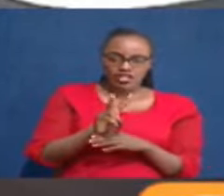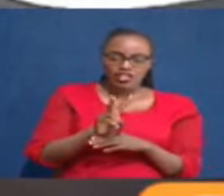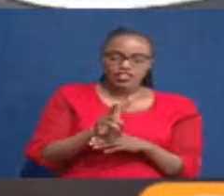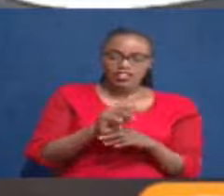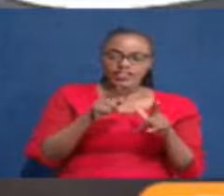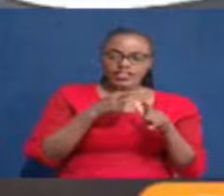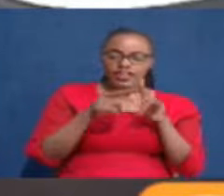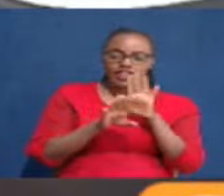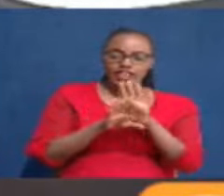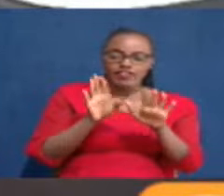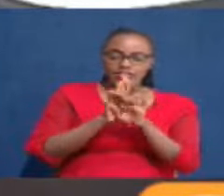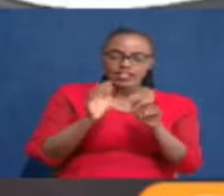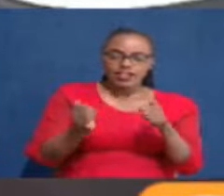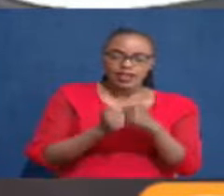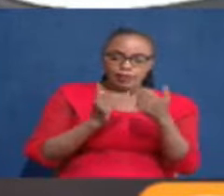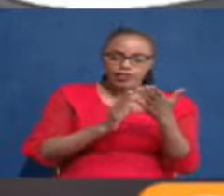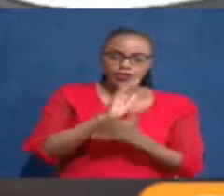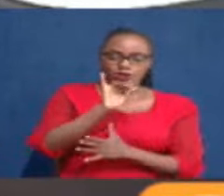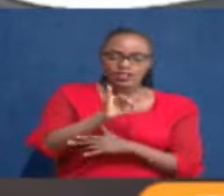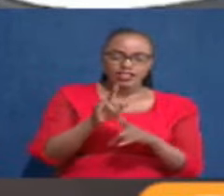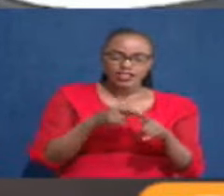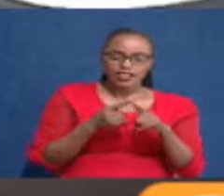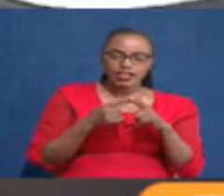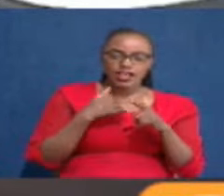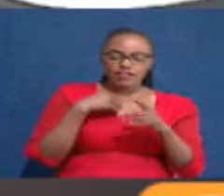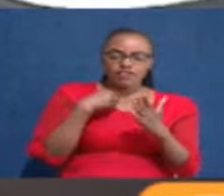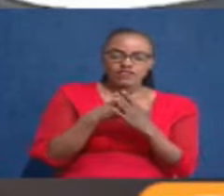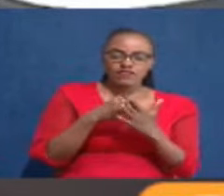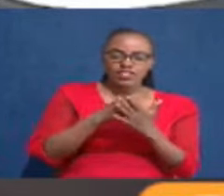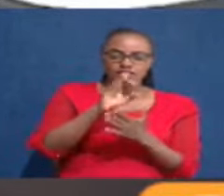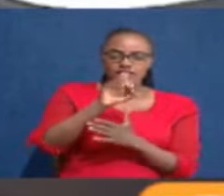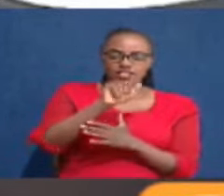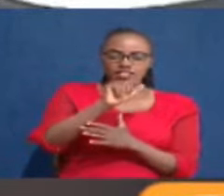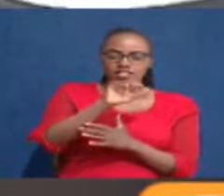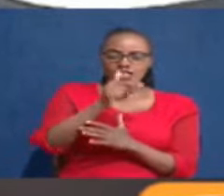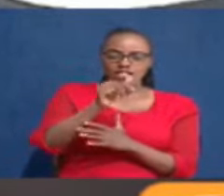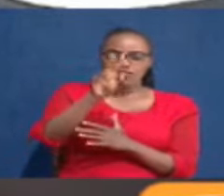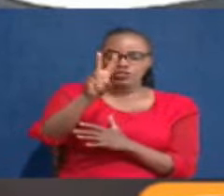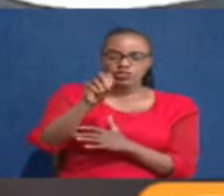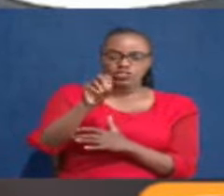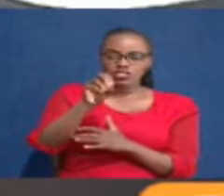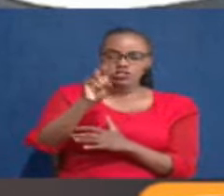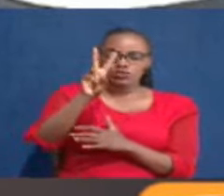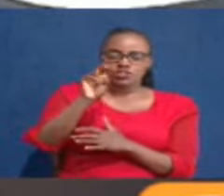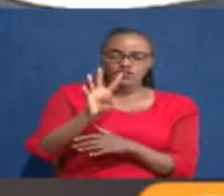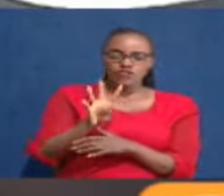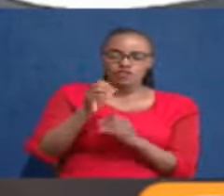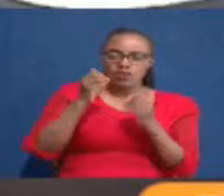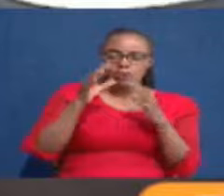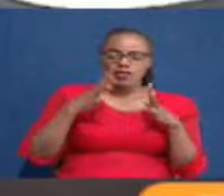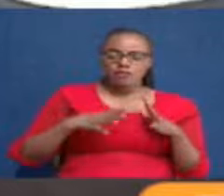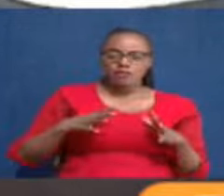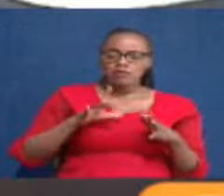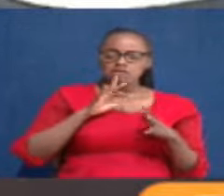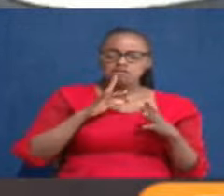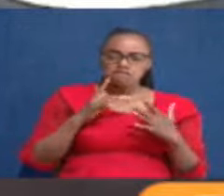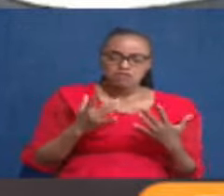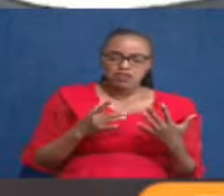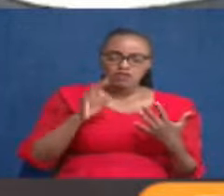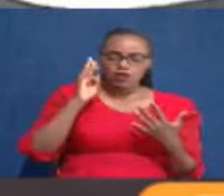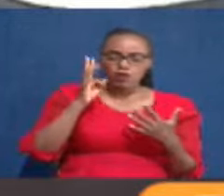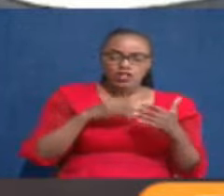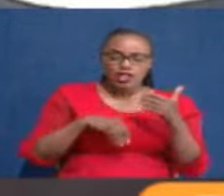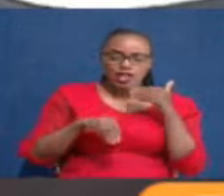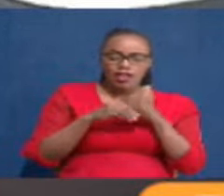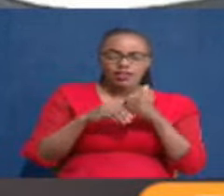everything that happened around that. And then you have a Finance Act 2024, that many said, was just going to add on